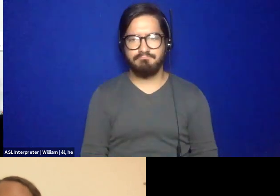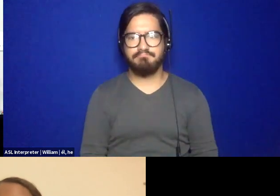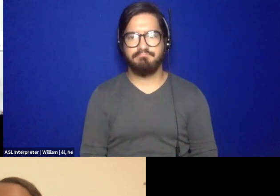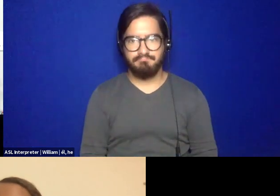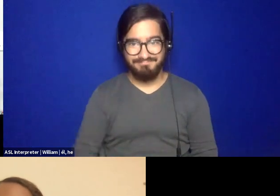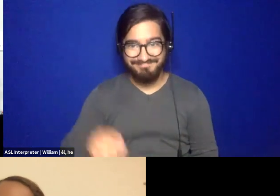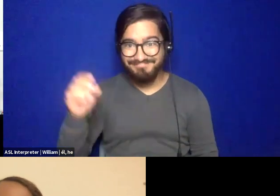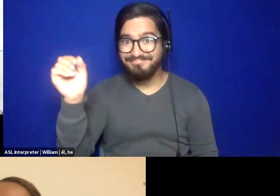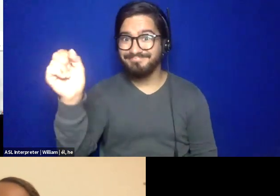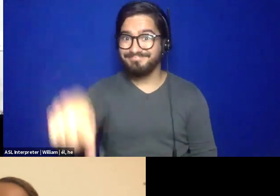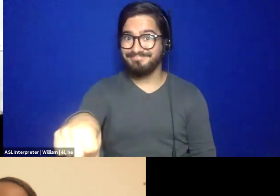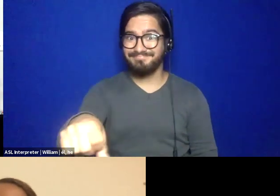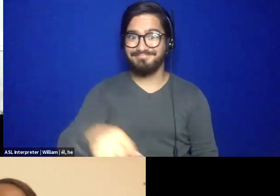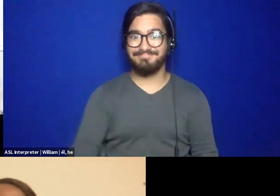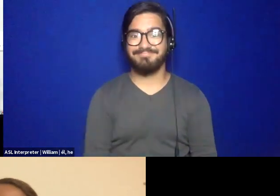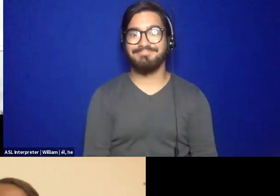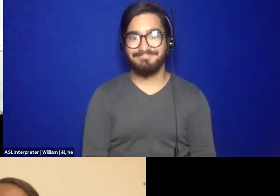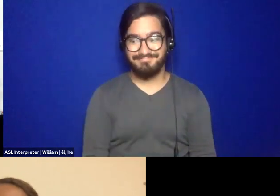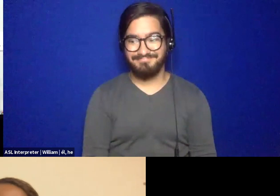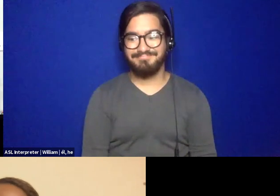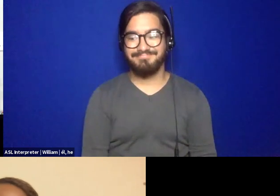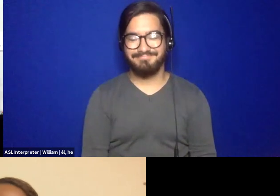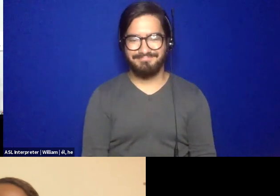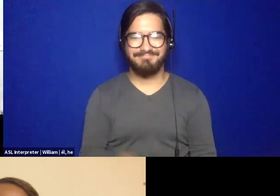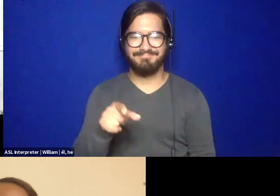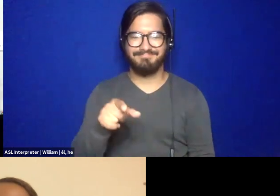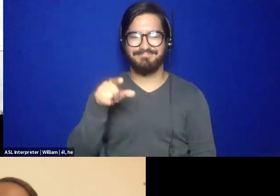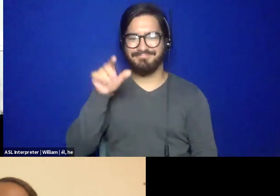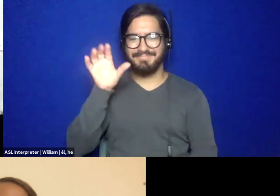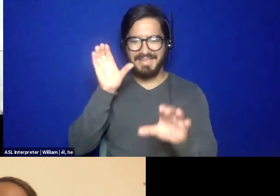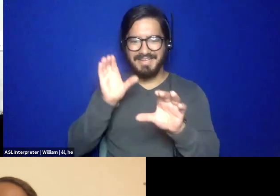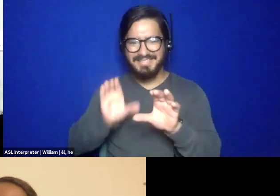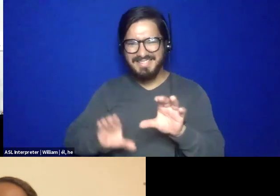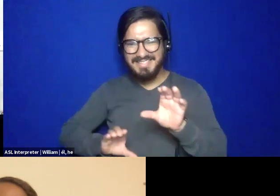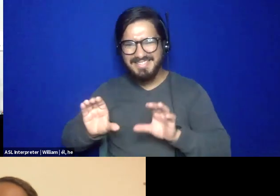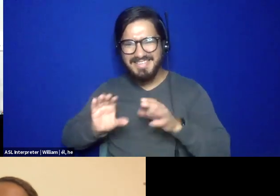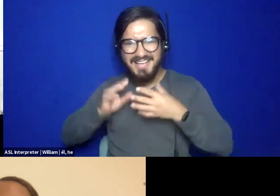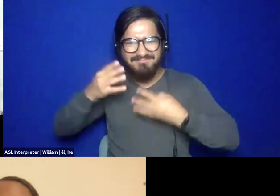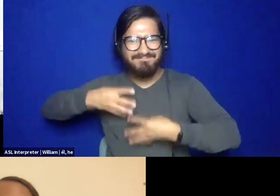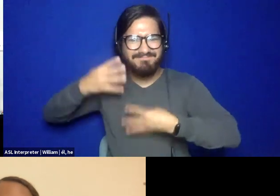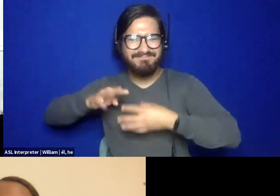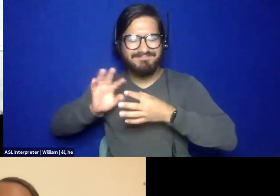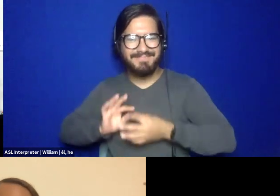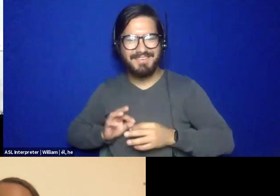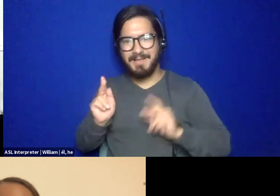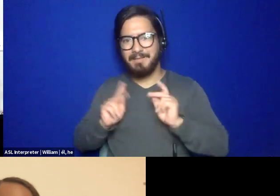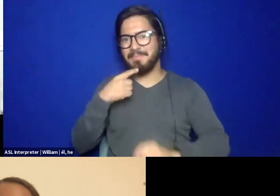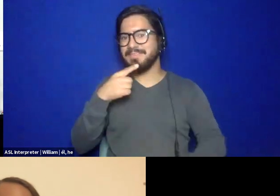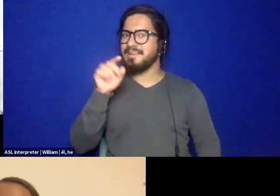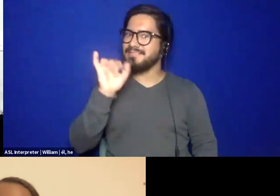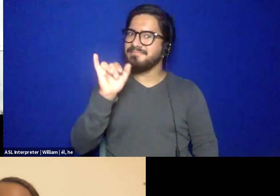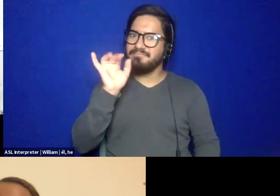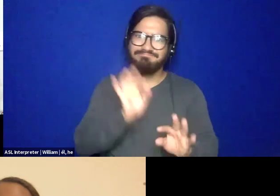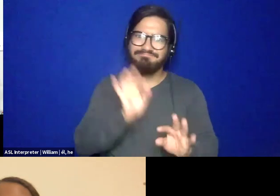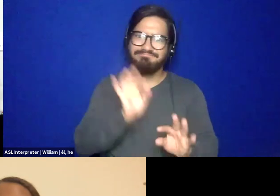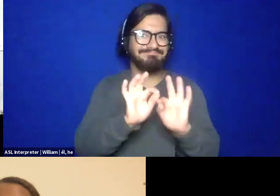Yeah. So in the chat, people are saying, you know, I'm so with you, this is so validating. Um, and